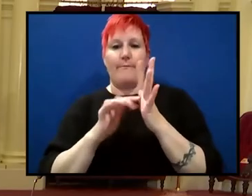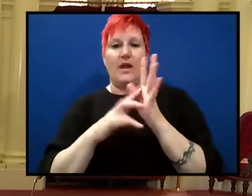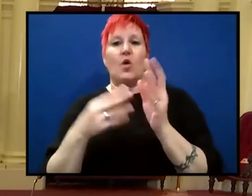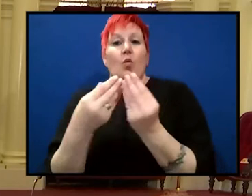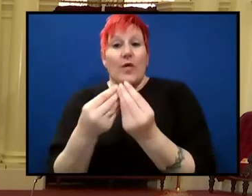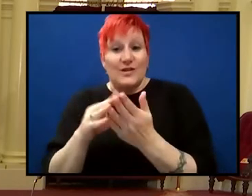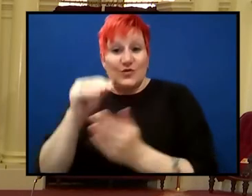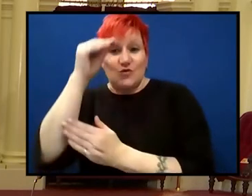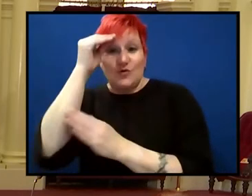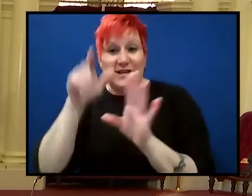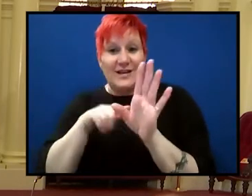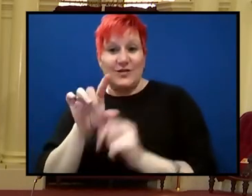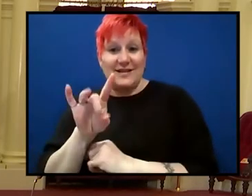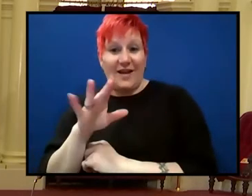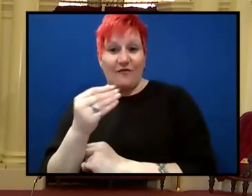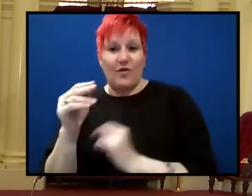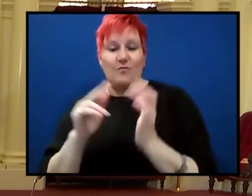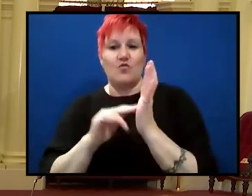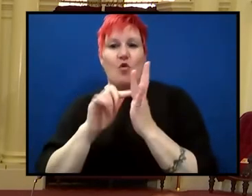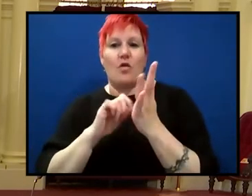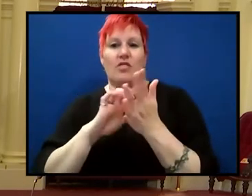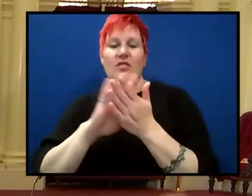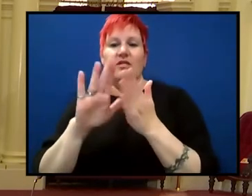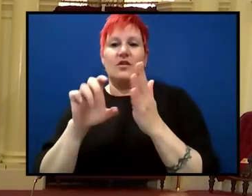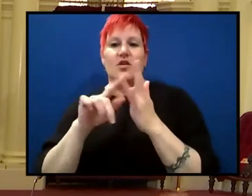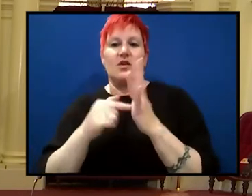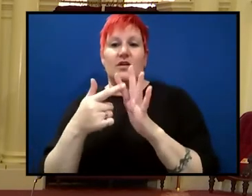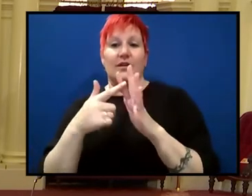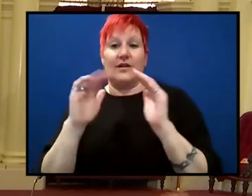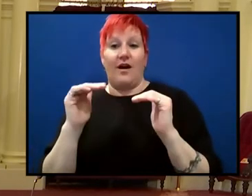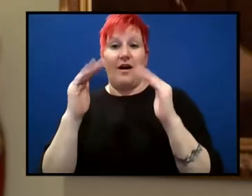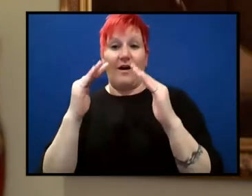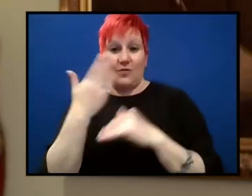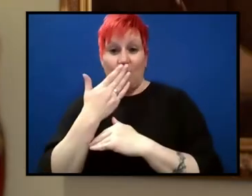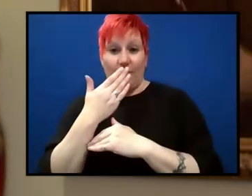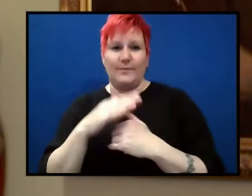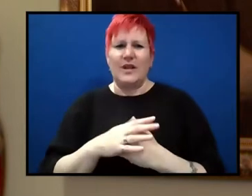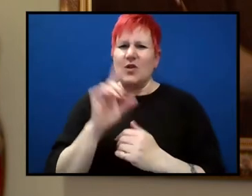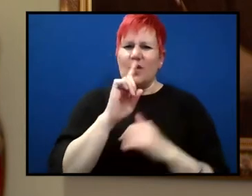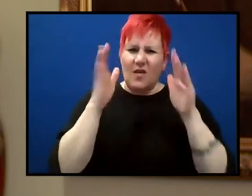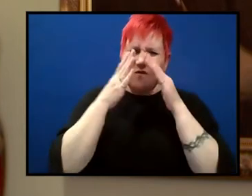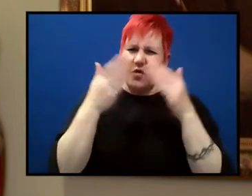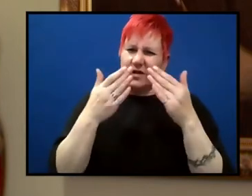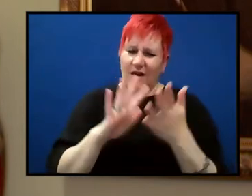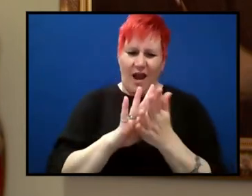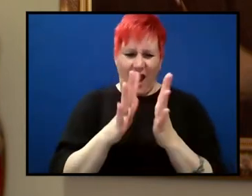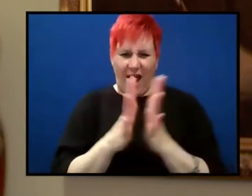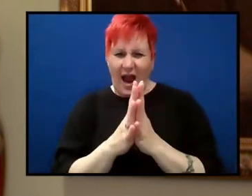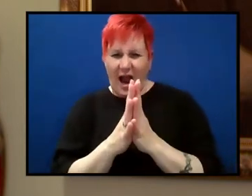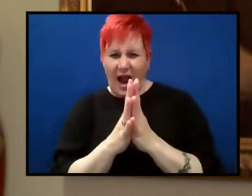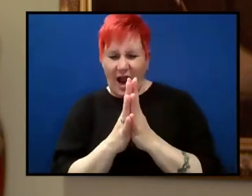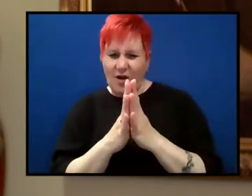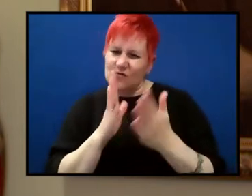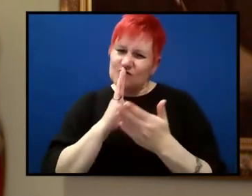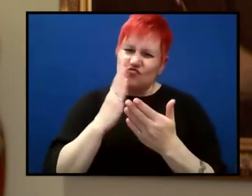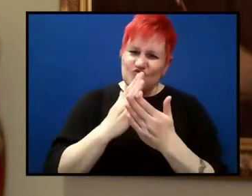So tonight we're taking a look at how scientific truth is established. In the early 1960s, new evidence